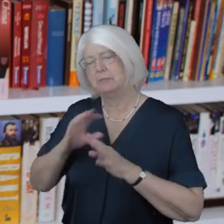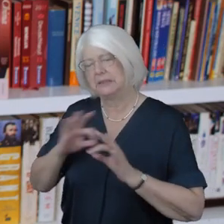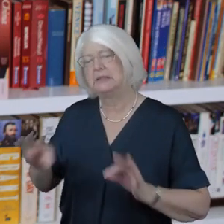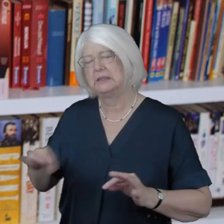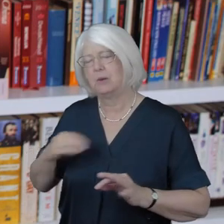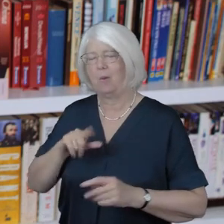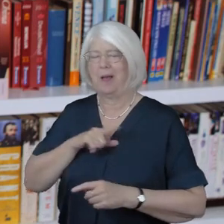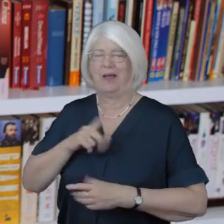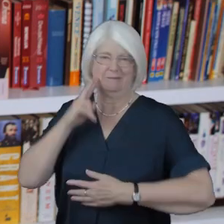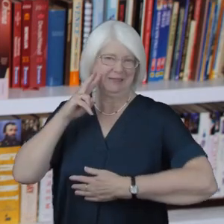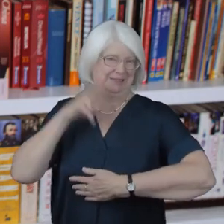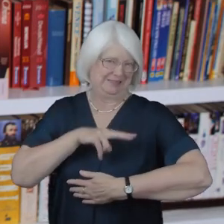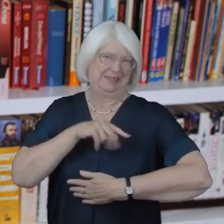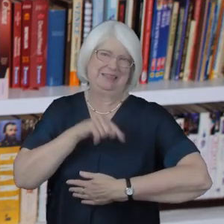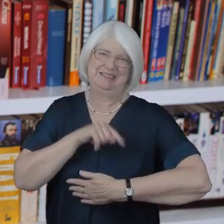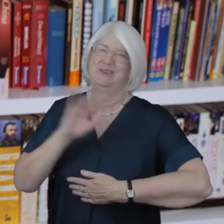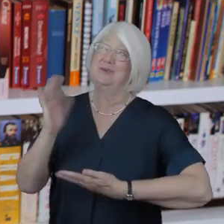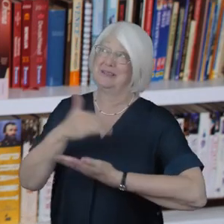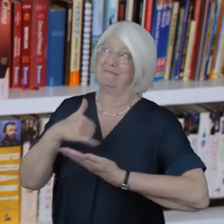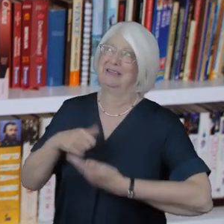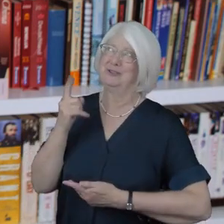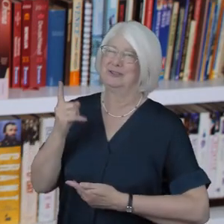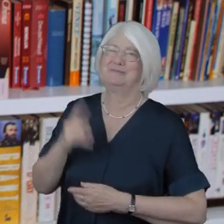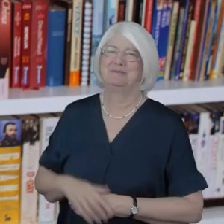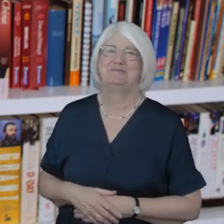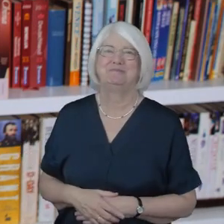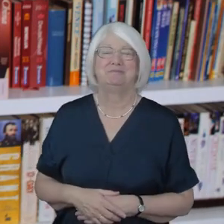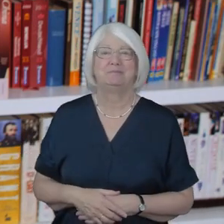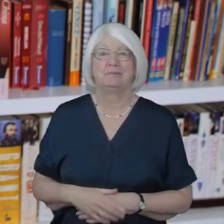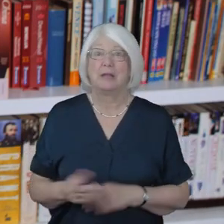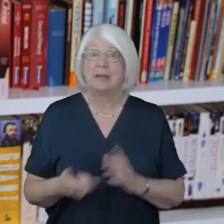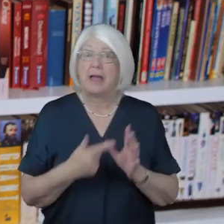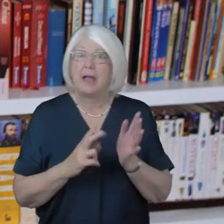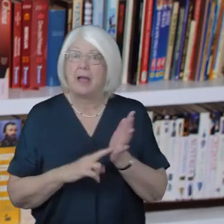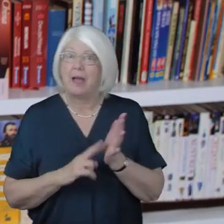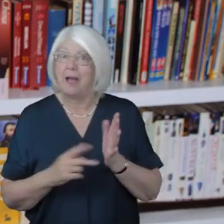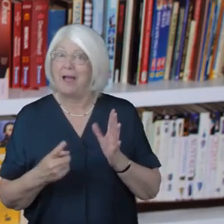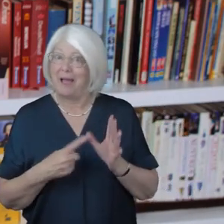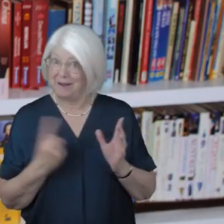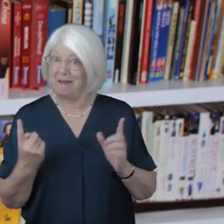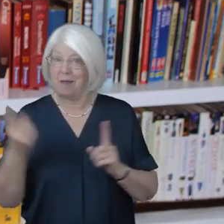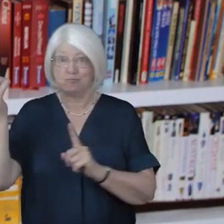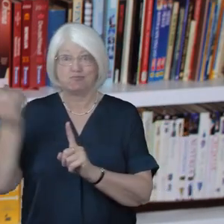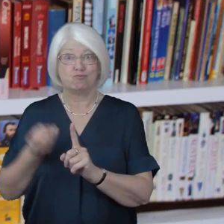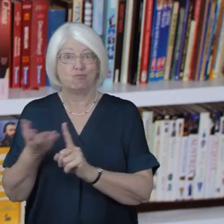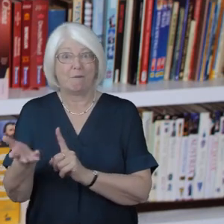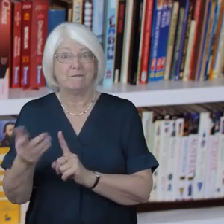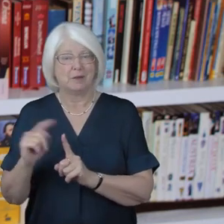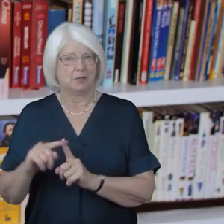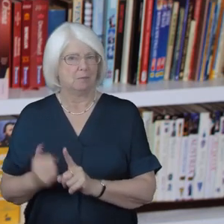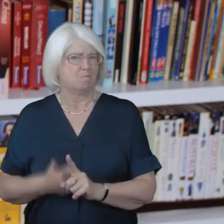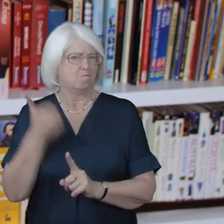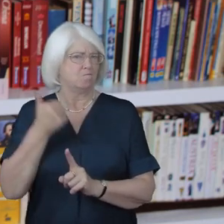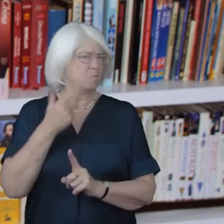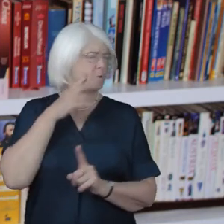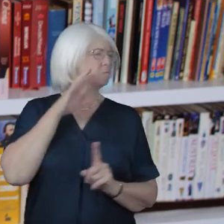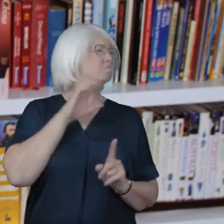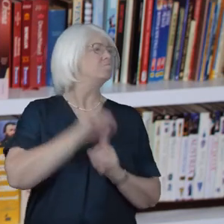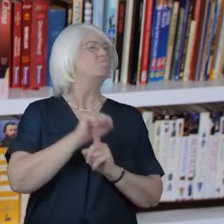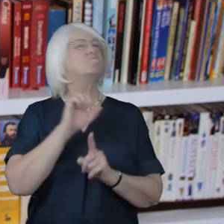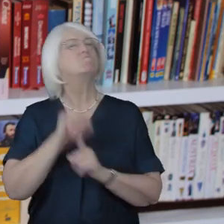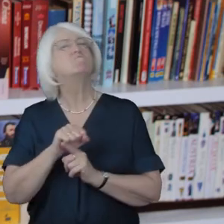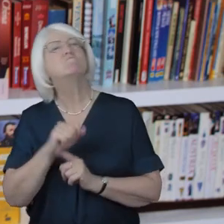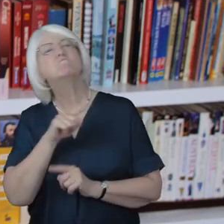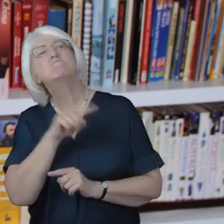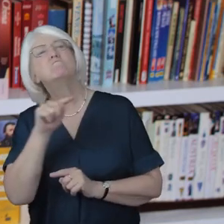eyes have seen your salvation and it is Anna the prophetess the one who's so good at spotting those hovering